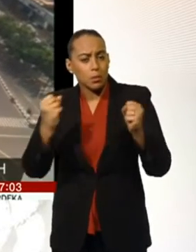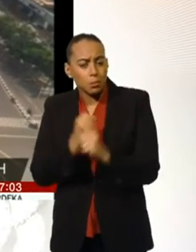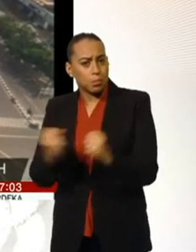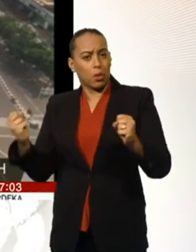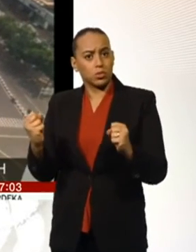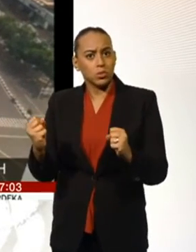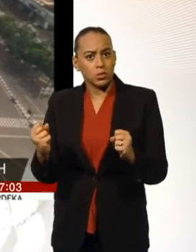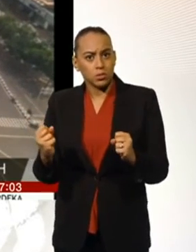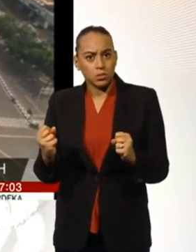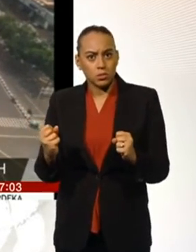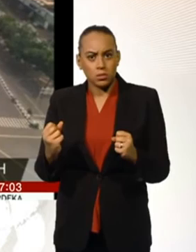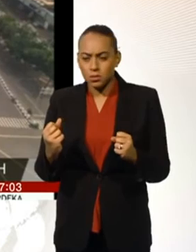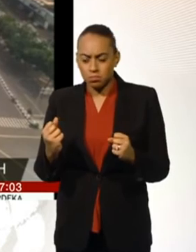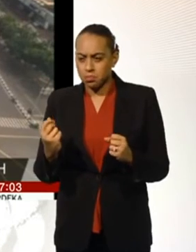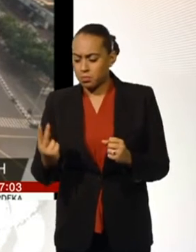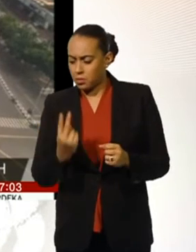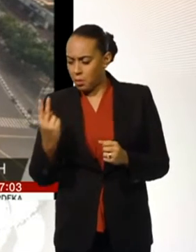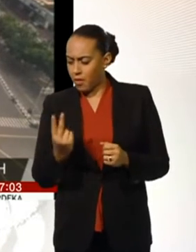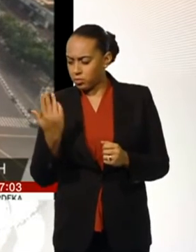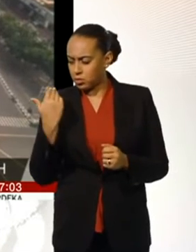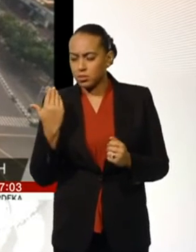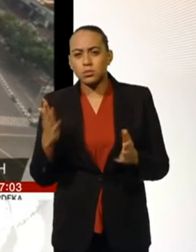a couple of hours ago now.